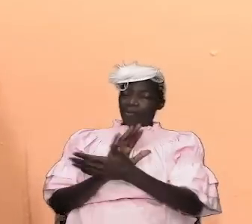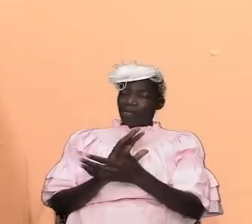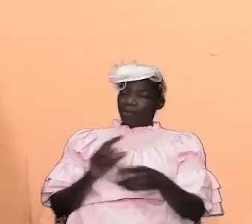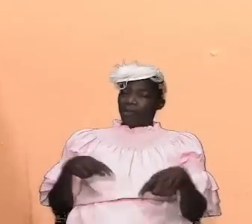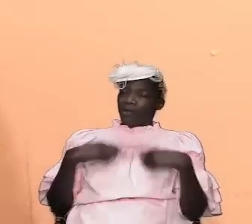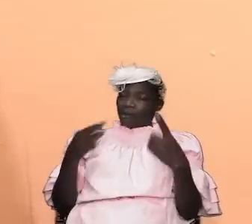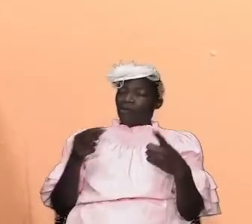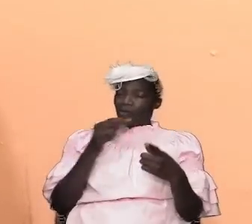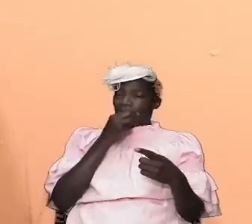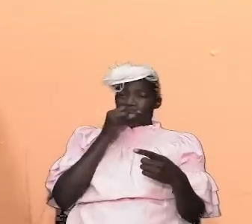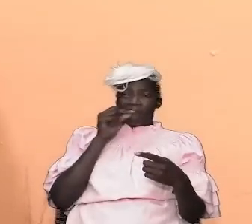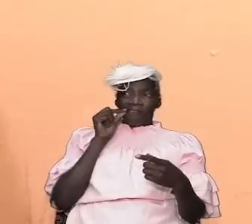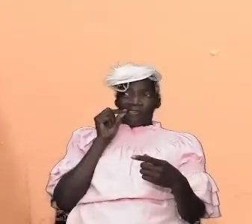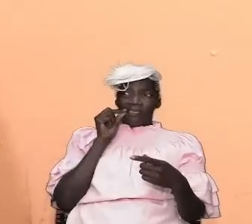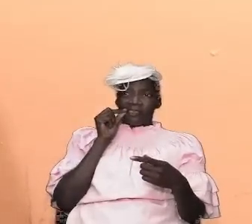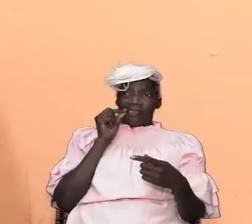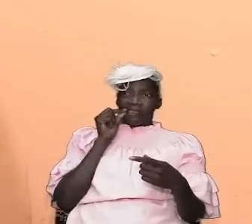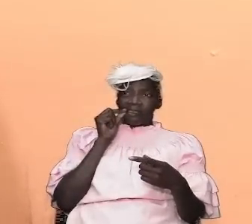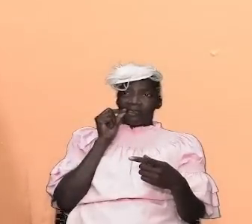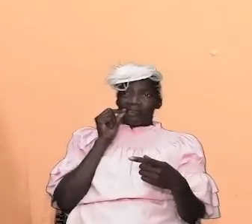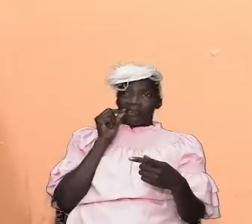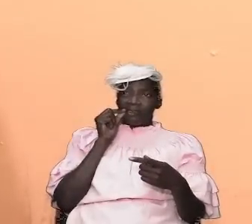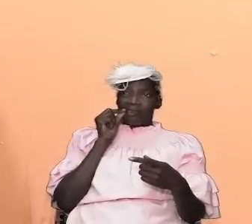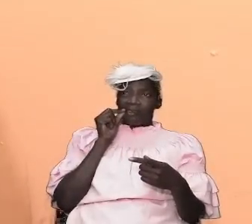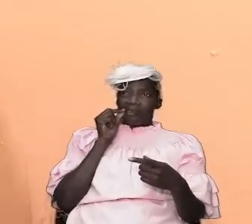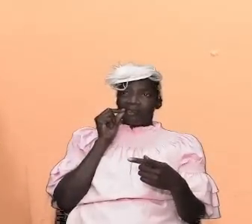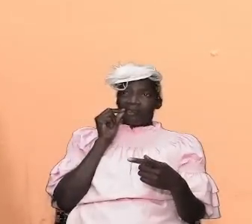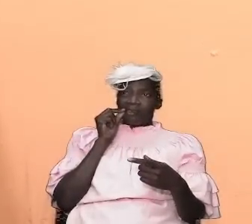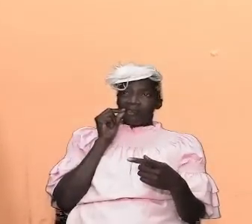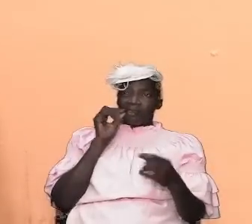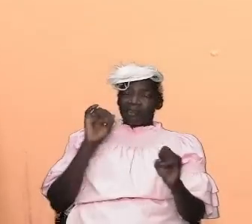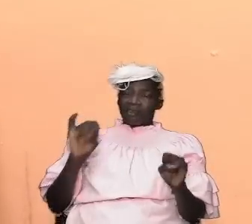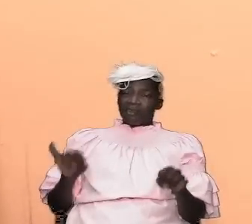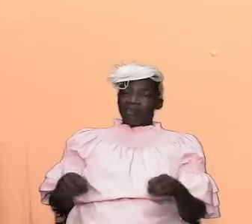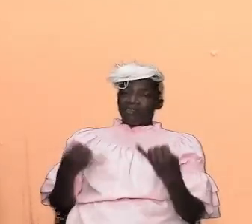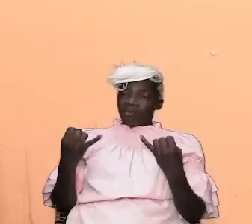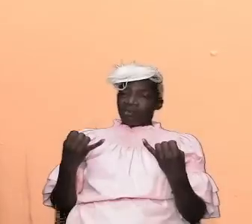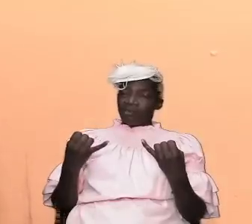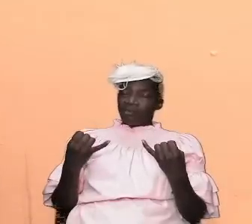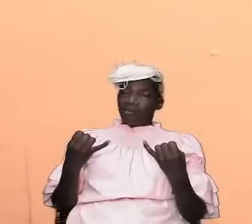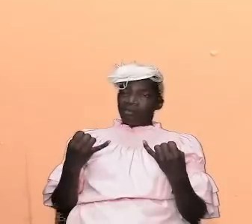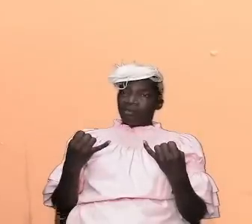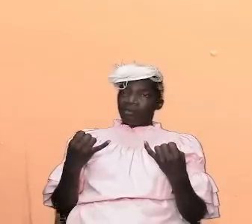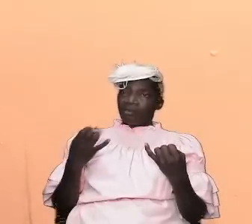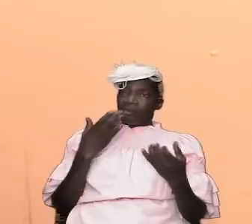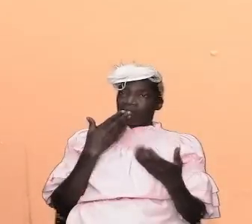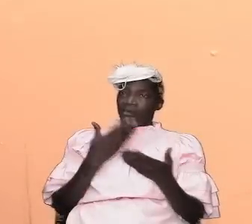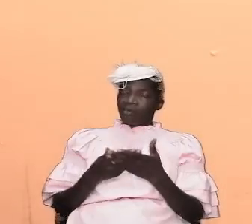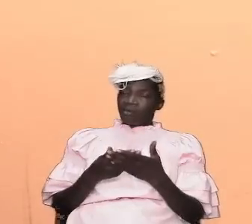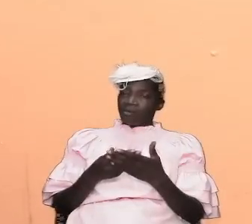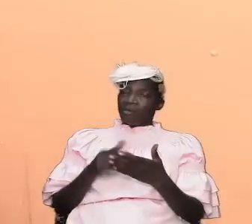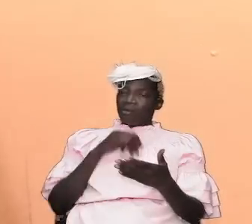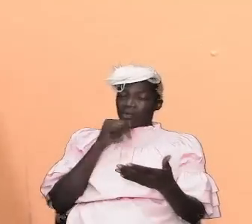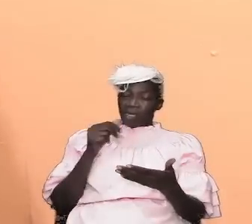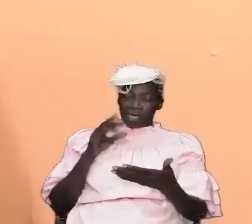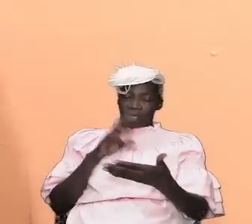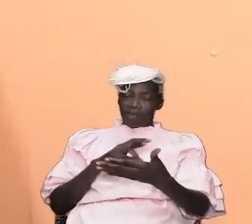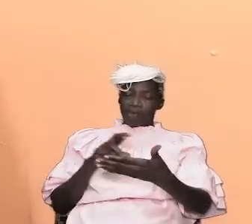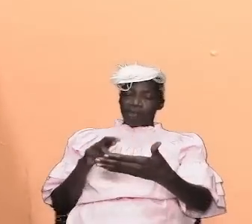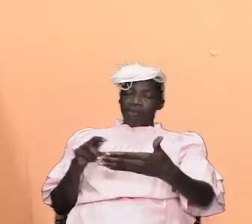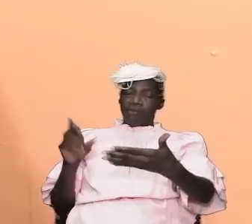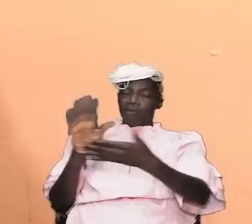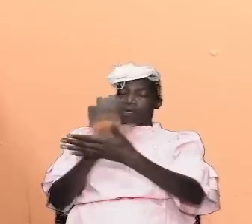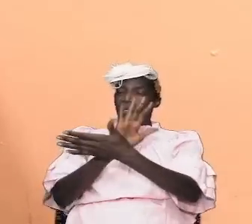on fasting and it is just as effective to not read the greener for 21